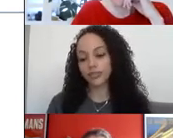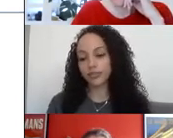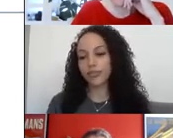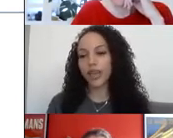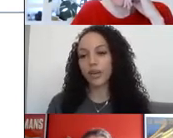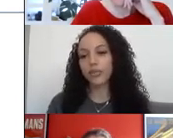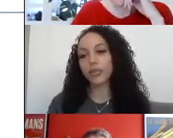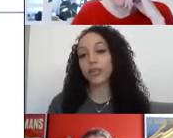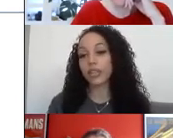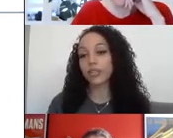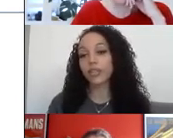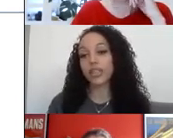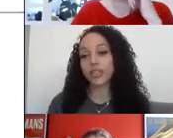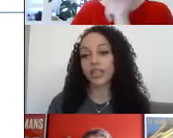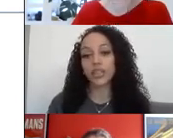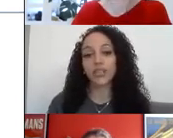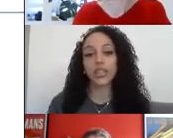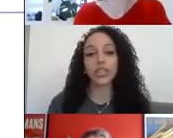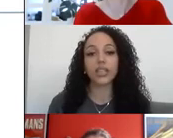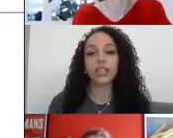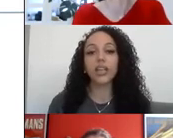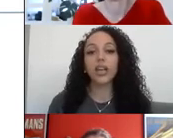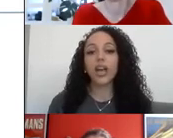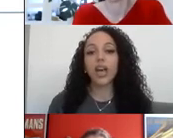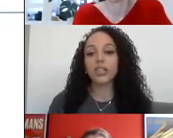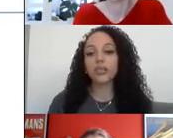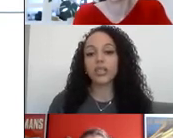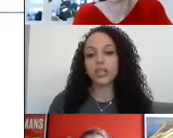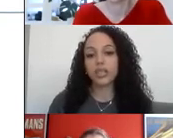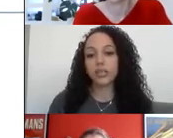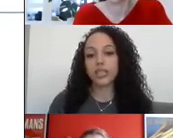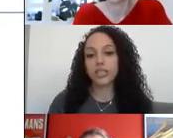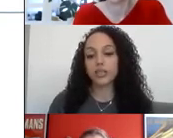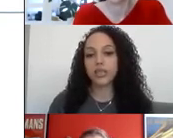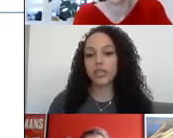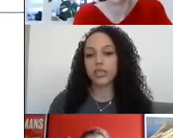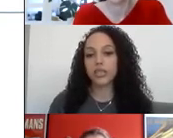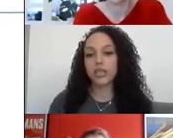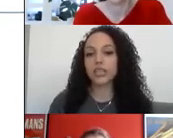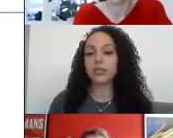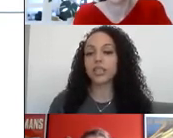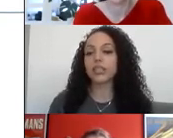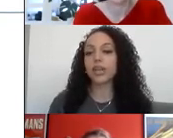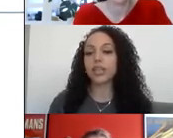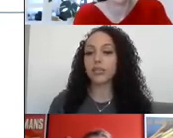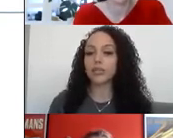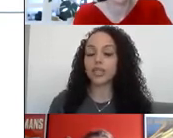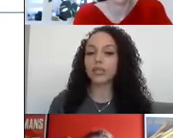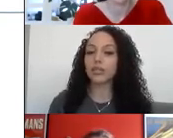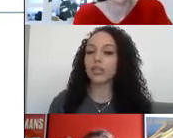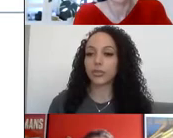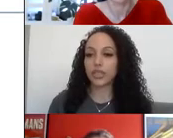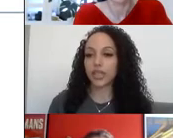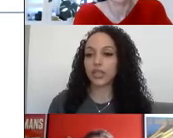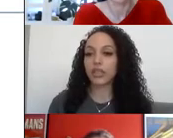helpful and reassuring, if anything. So what is CPD? So essentially, CPD is a way of keeping your